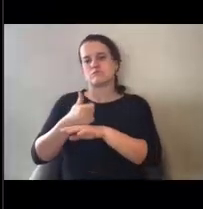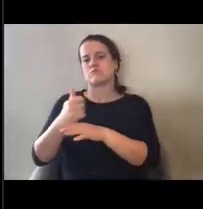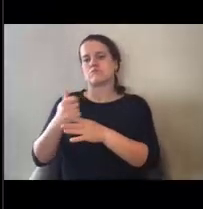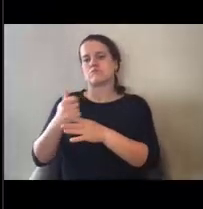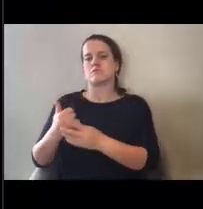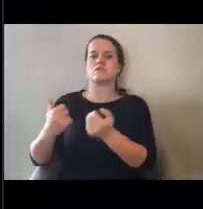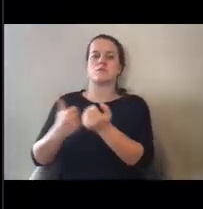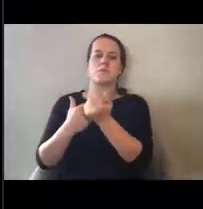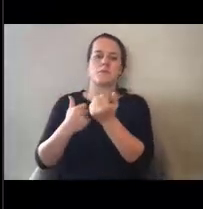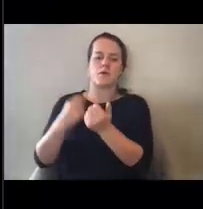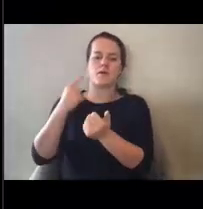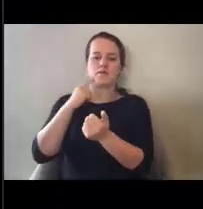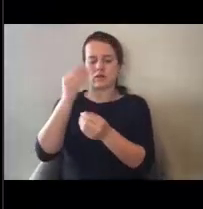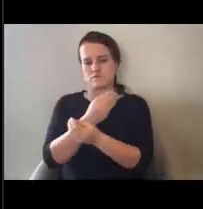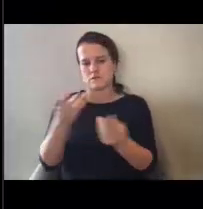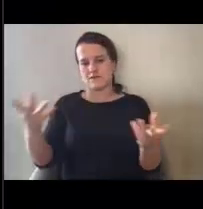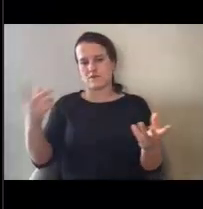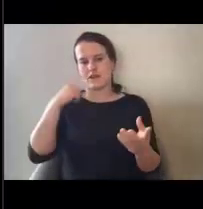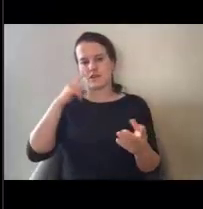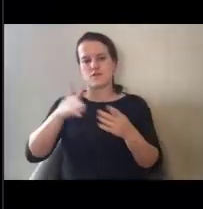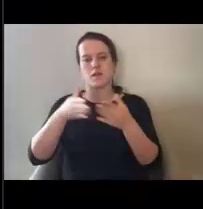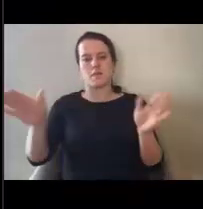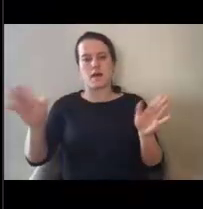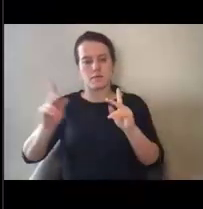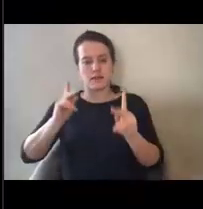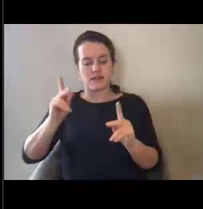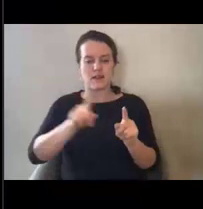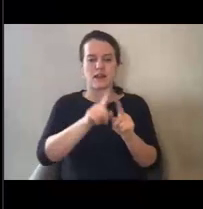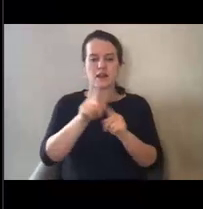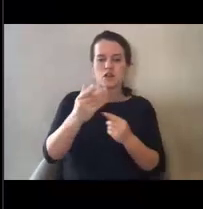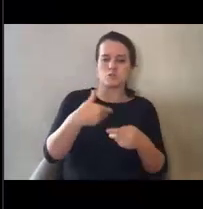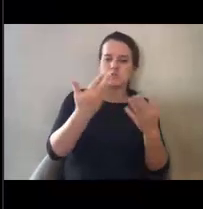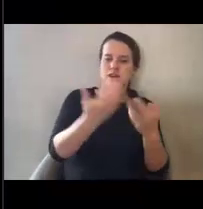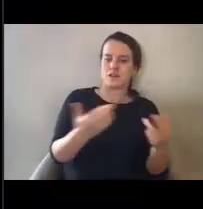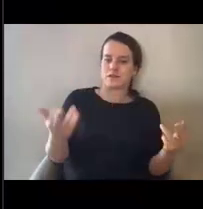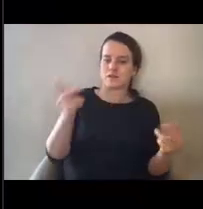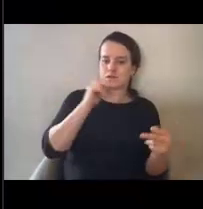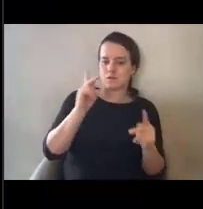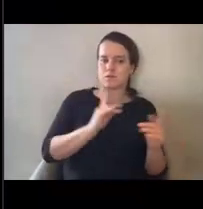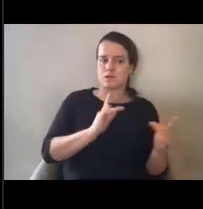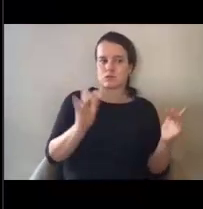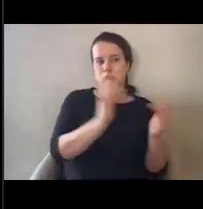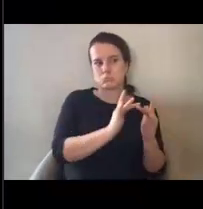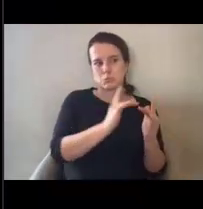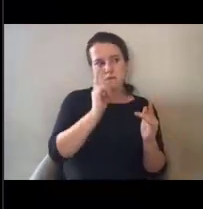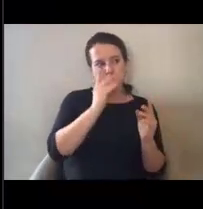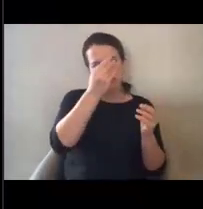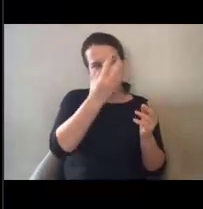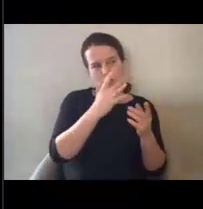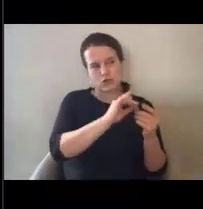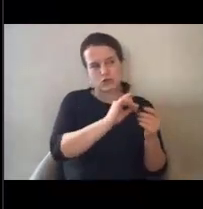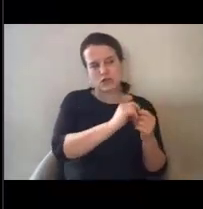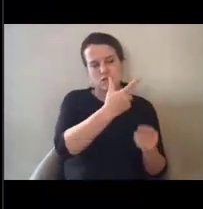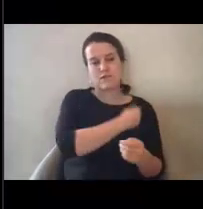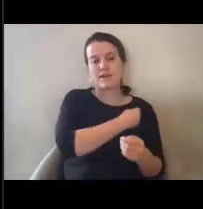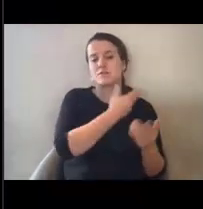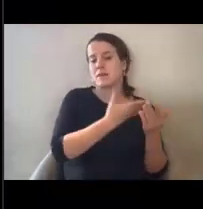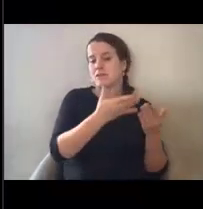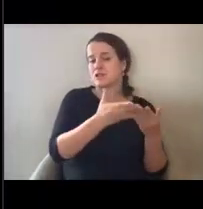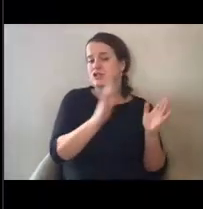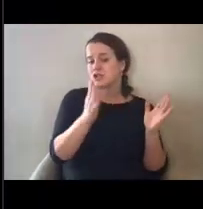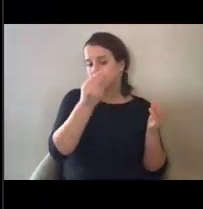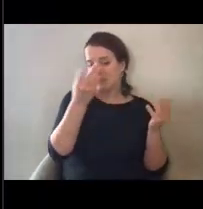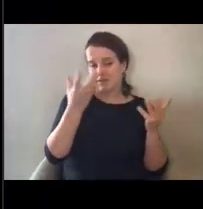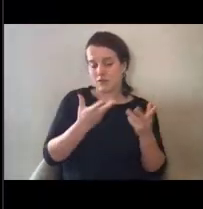information out to the public, as well as providing a resource to the public to call in for information about the vaccine, whether that be general information